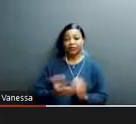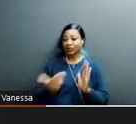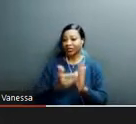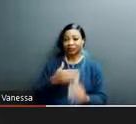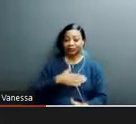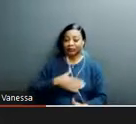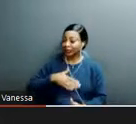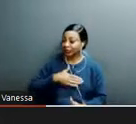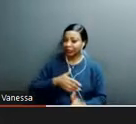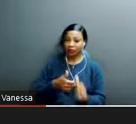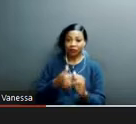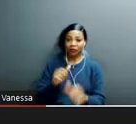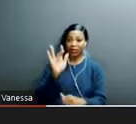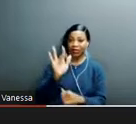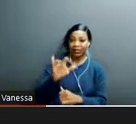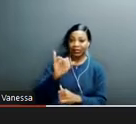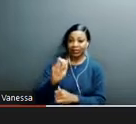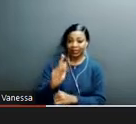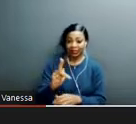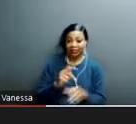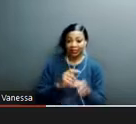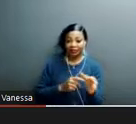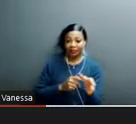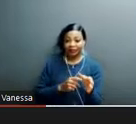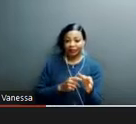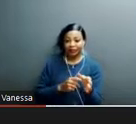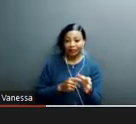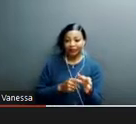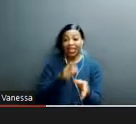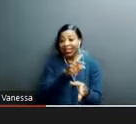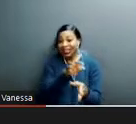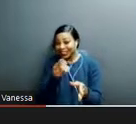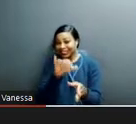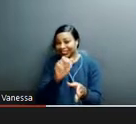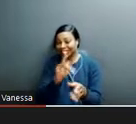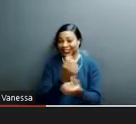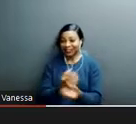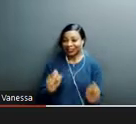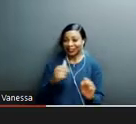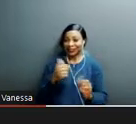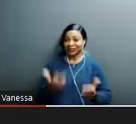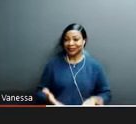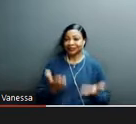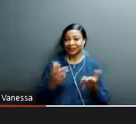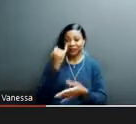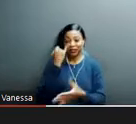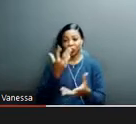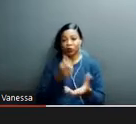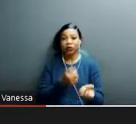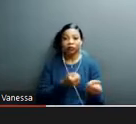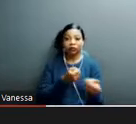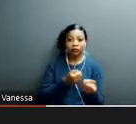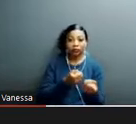anything. Um, here are some links for you, but these are safe and recommended if you wish to help support both of our